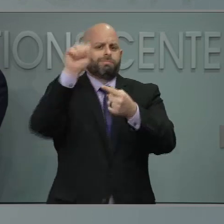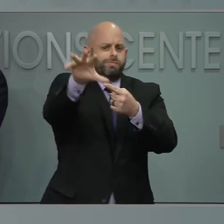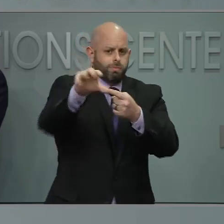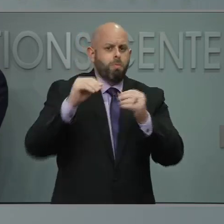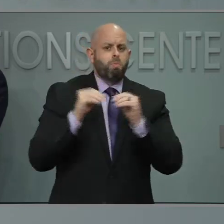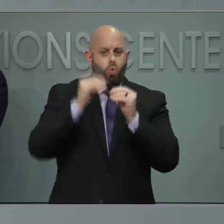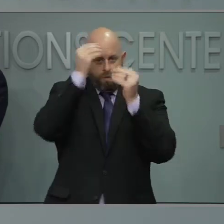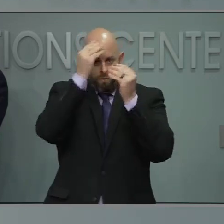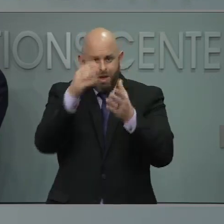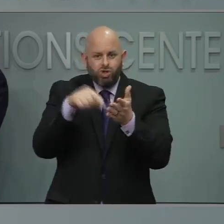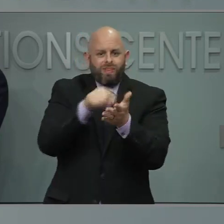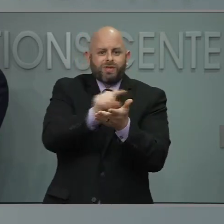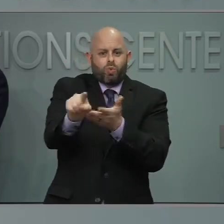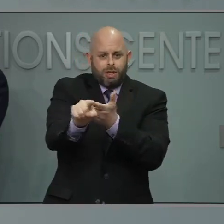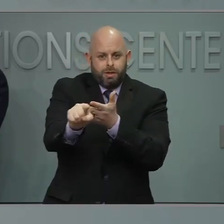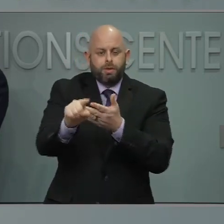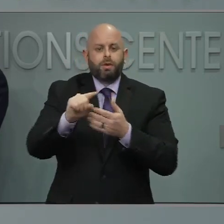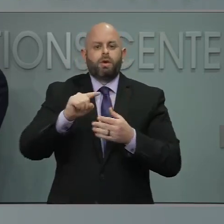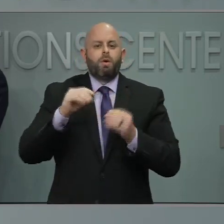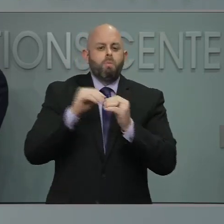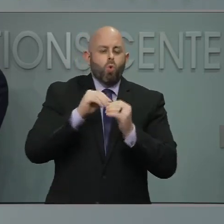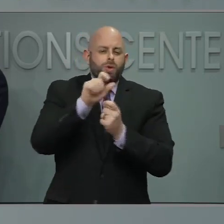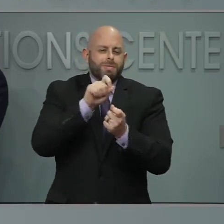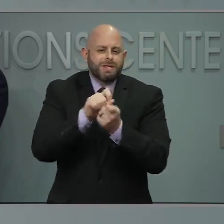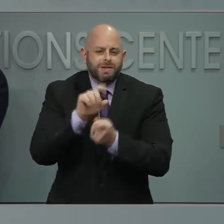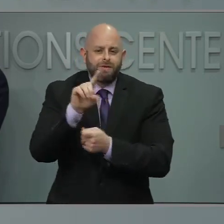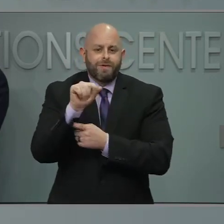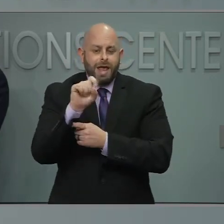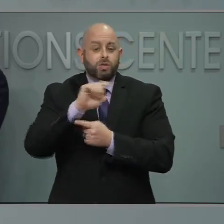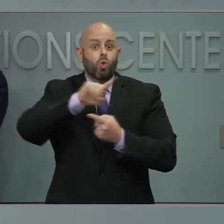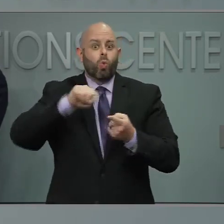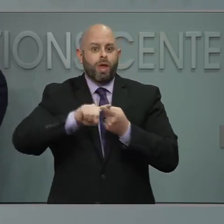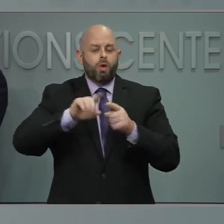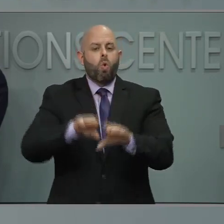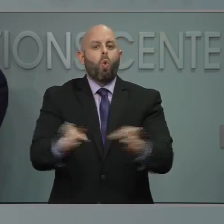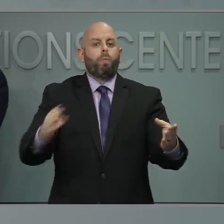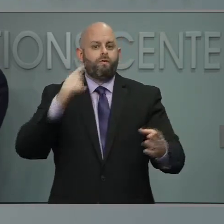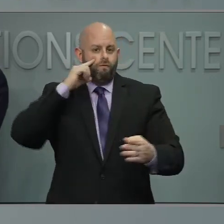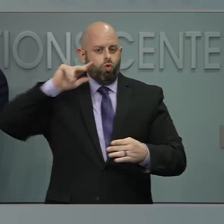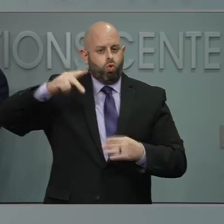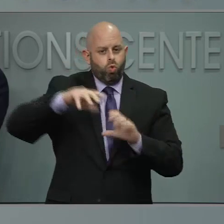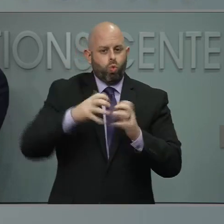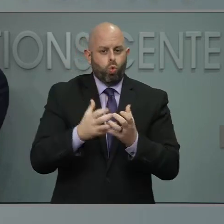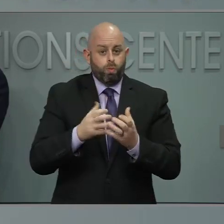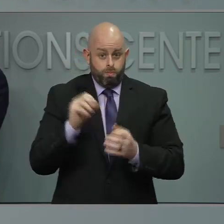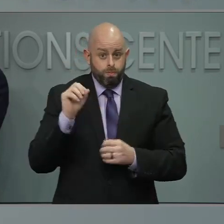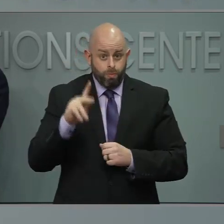specific dates for essential frontline workers. Next question, please.